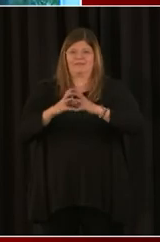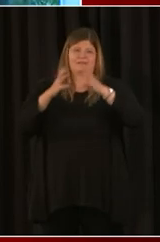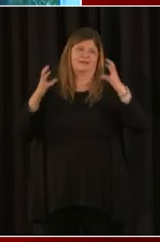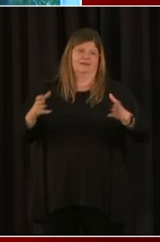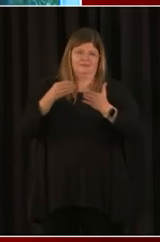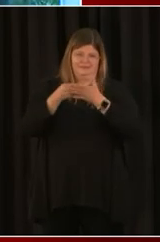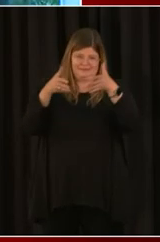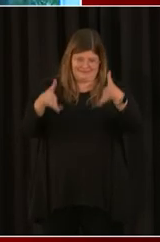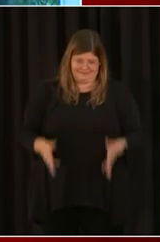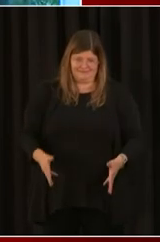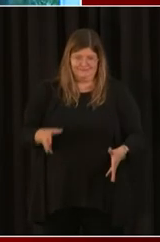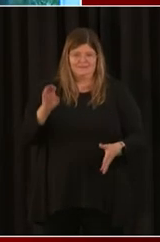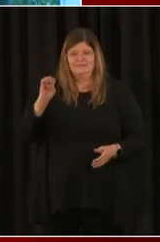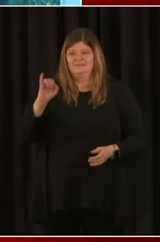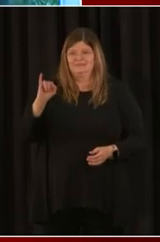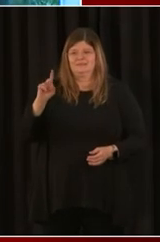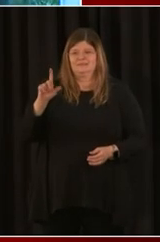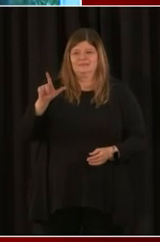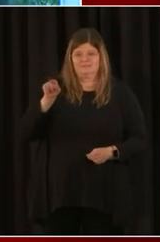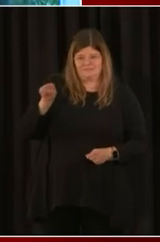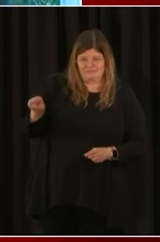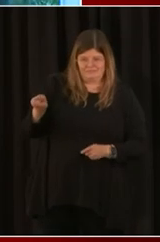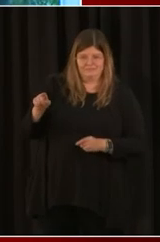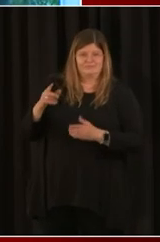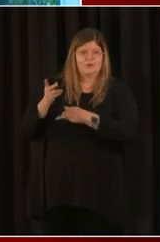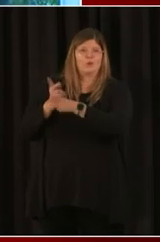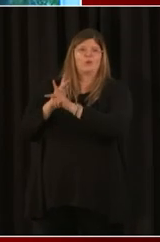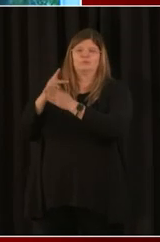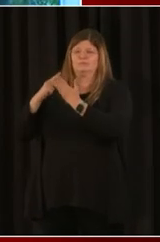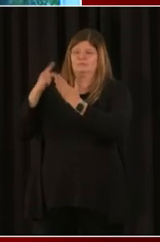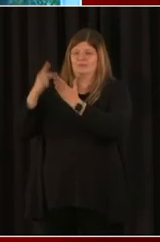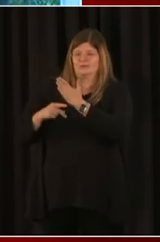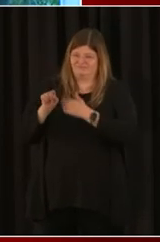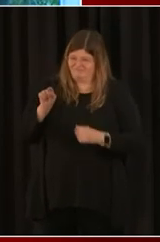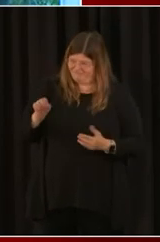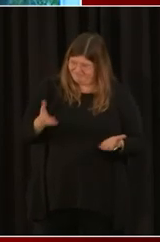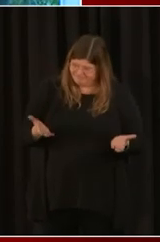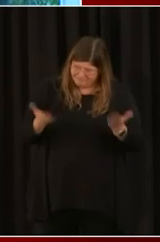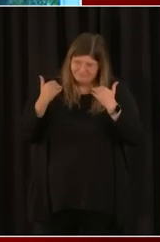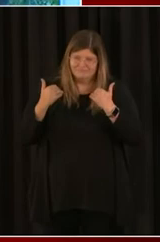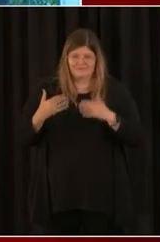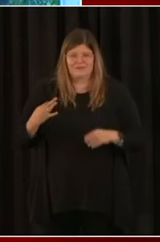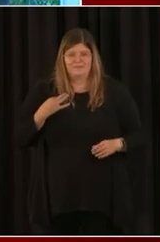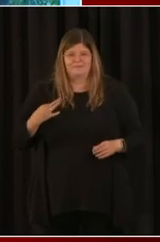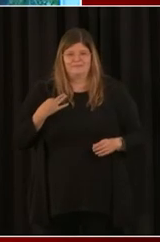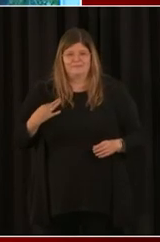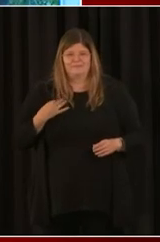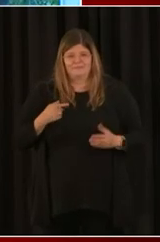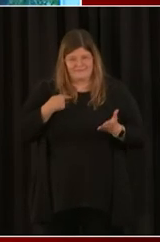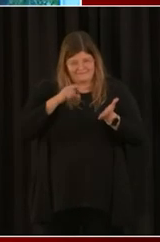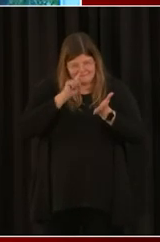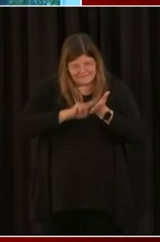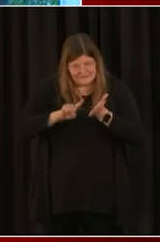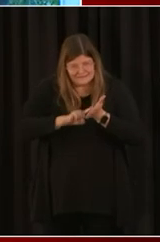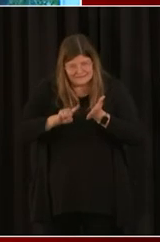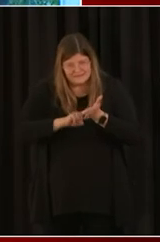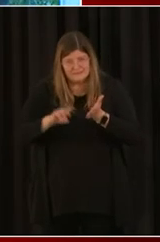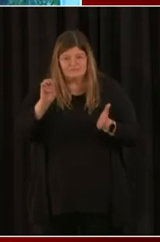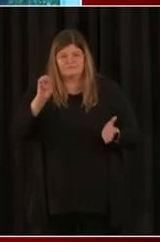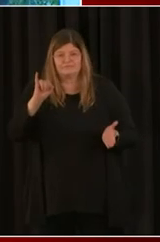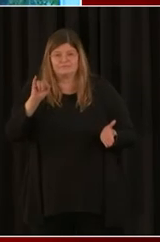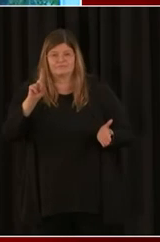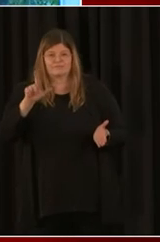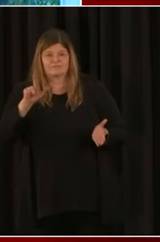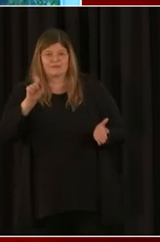in the EIDL loan program. And so go ahead and apply. I'm going to find out about the EIDL advance